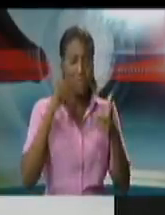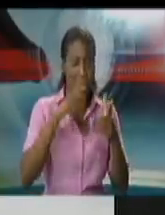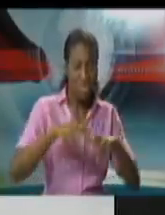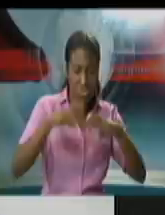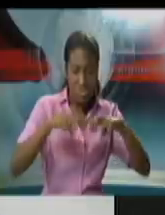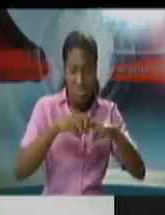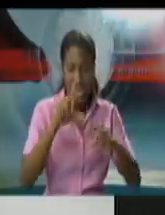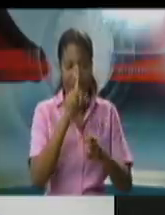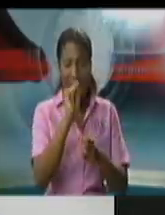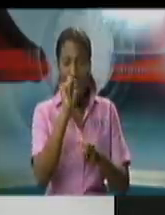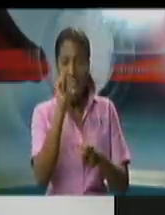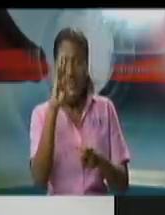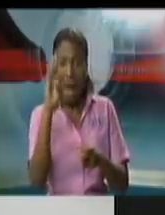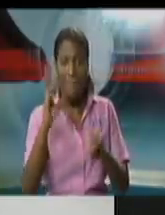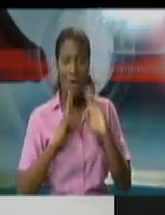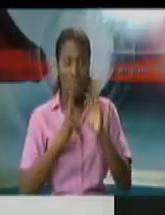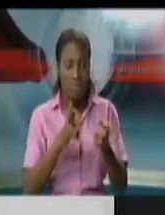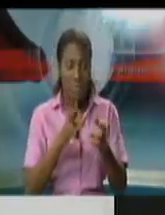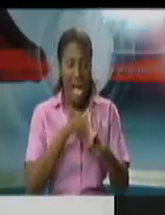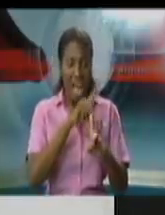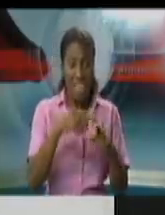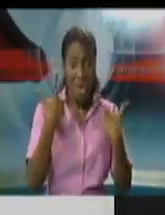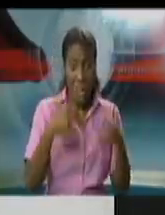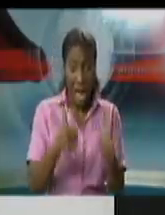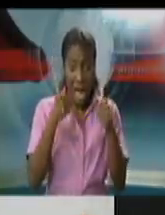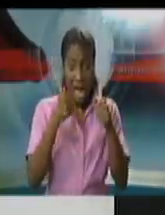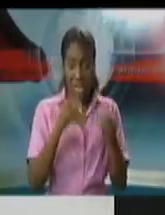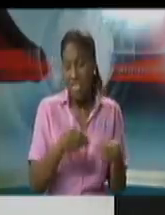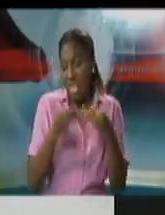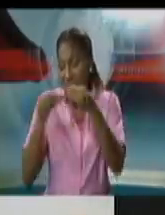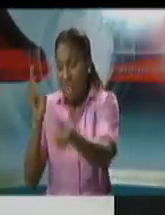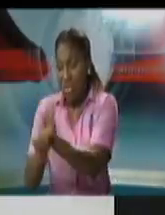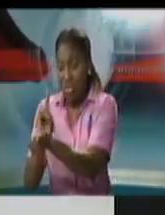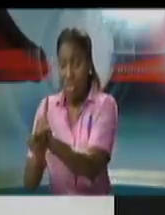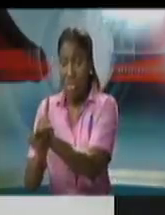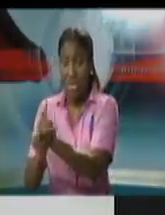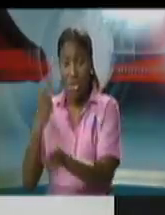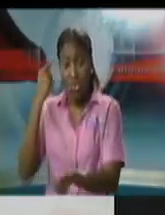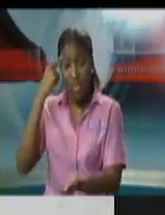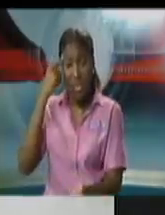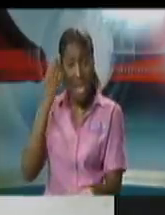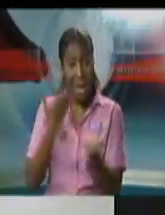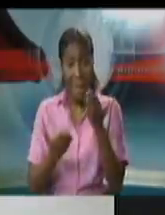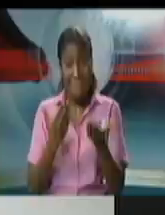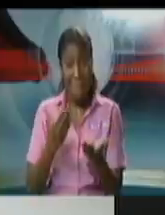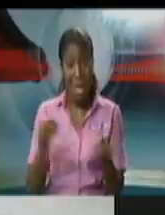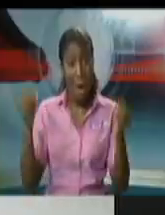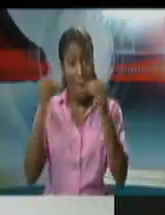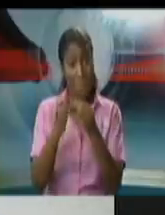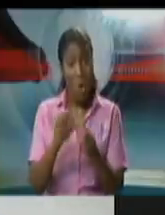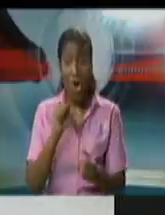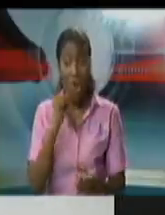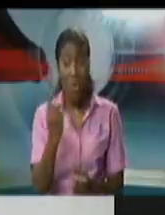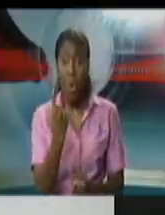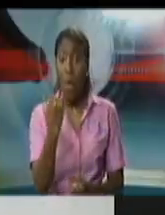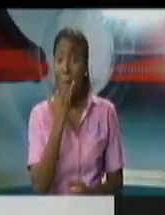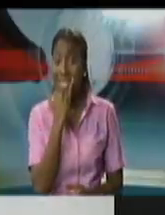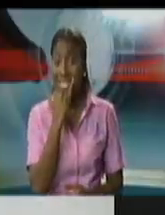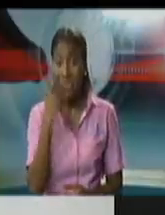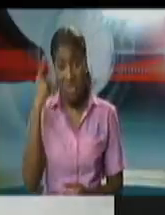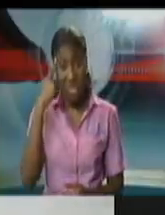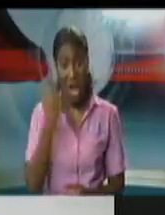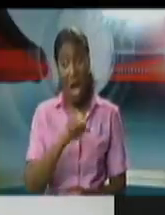be communicated in the interim and are you concerned that similar human errors may have occurred and which may warrant a review of this process